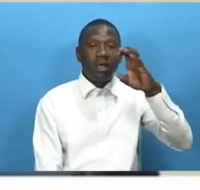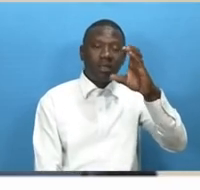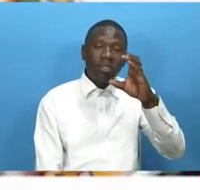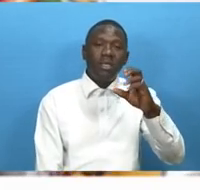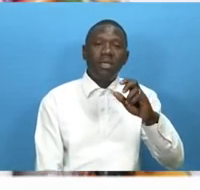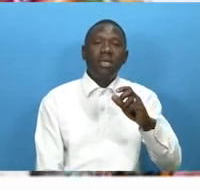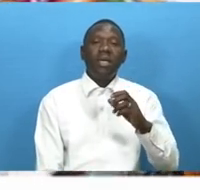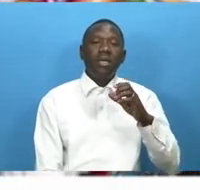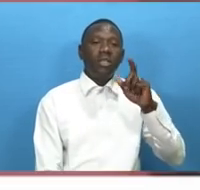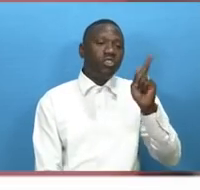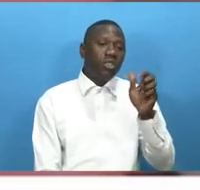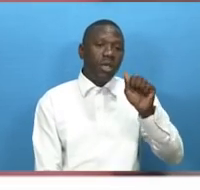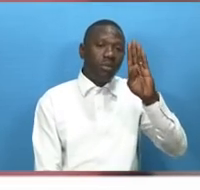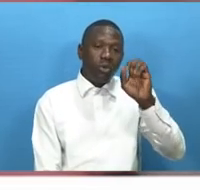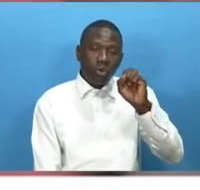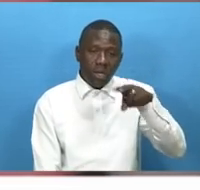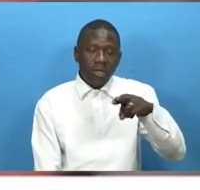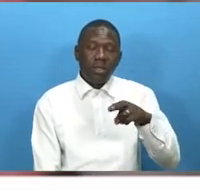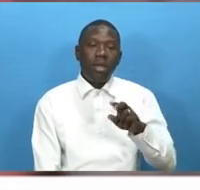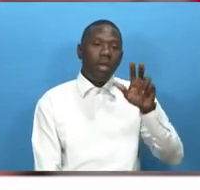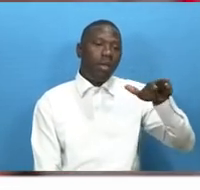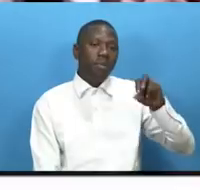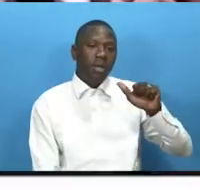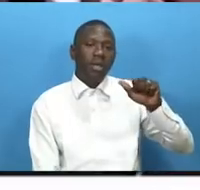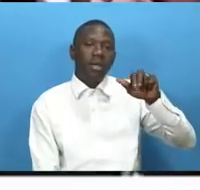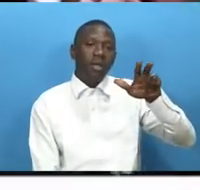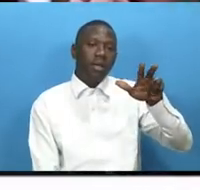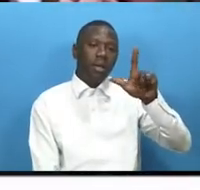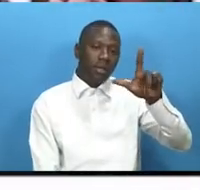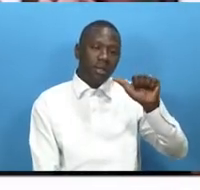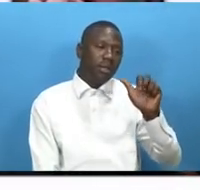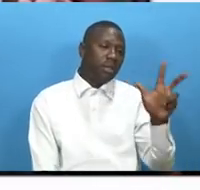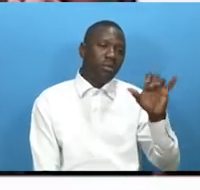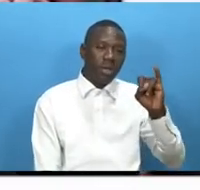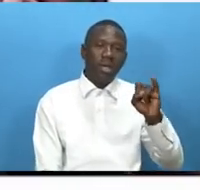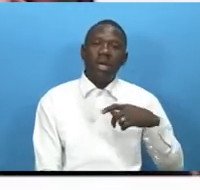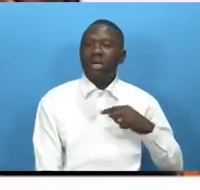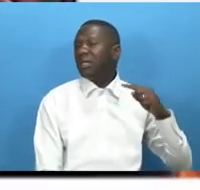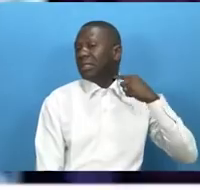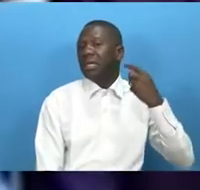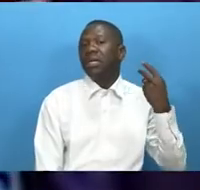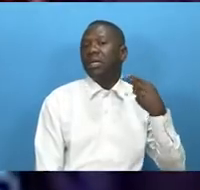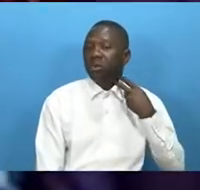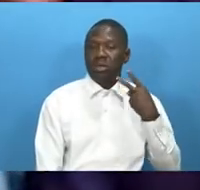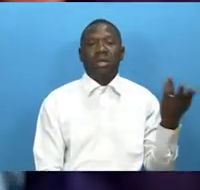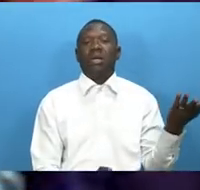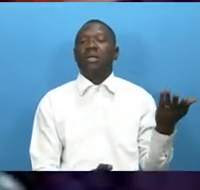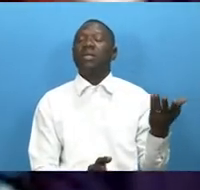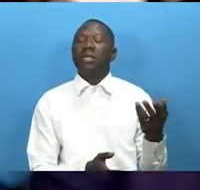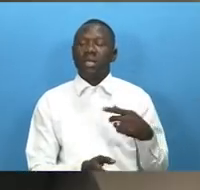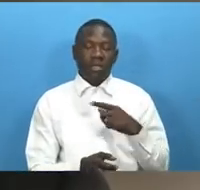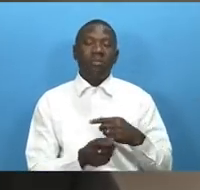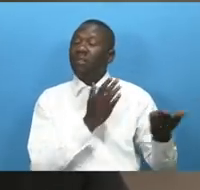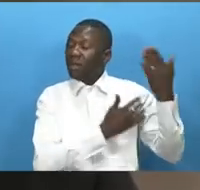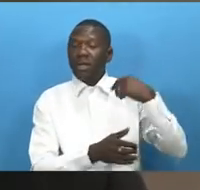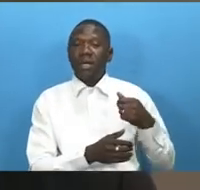Malawi, Ghana, and Equatorial Guinea. Political dynasties are not unique to Africa, but former U.S. President